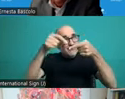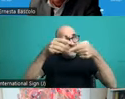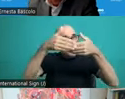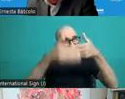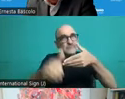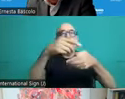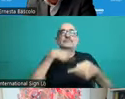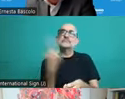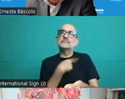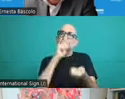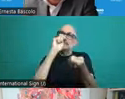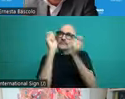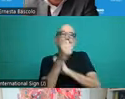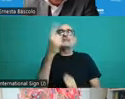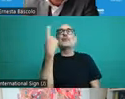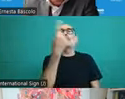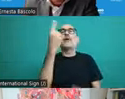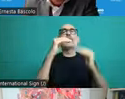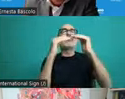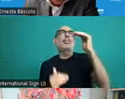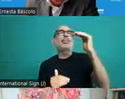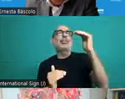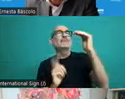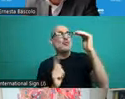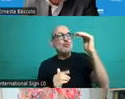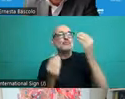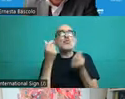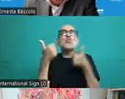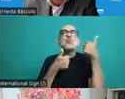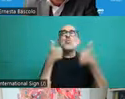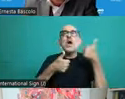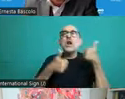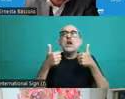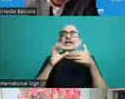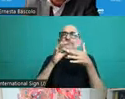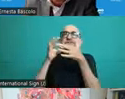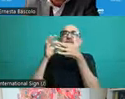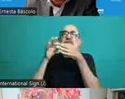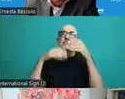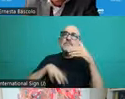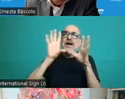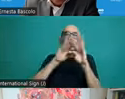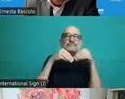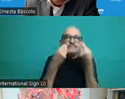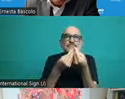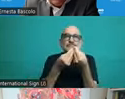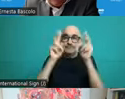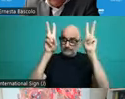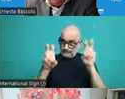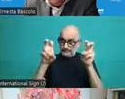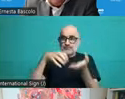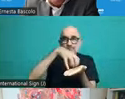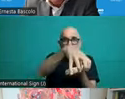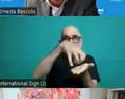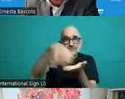the particular country's institutional setup issue. And we are going to focus on governance